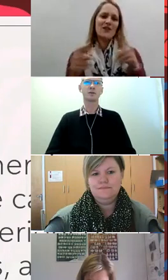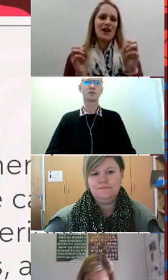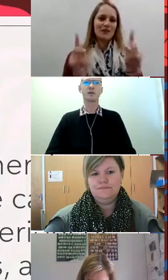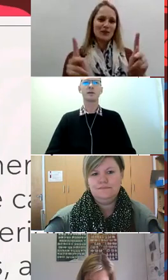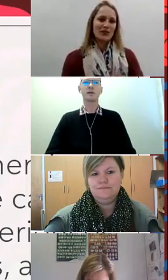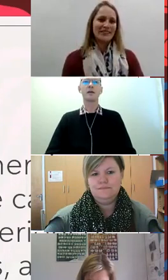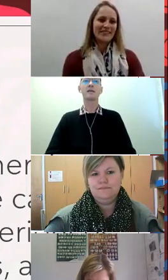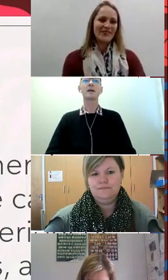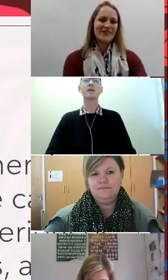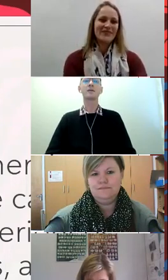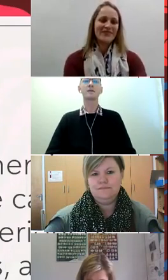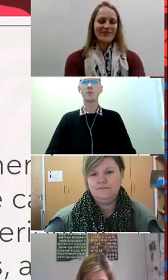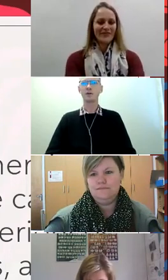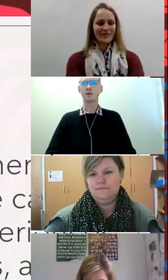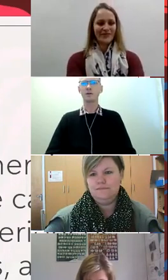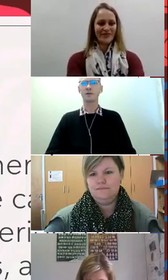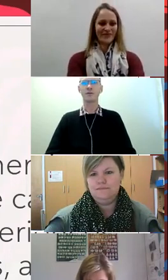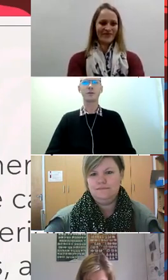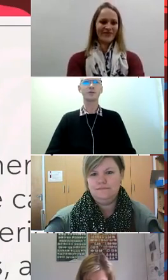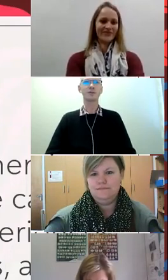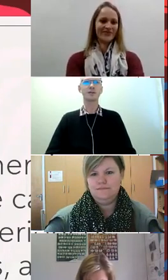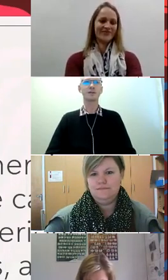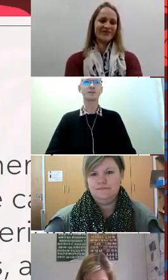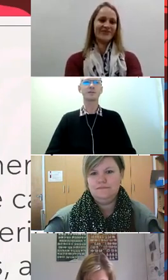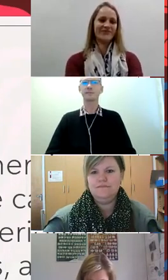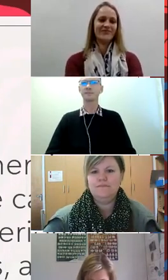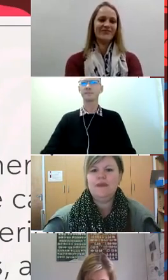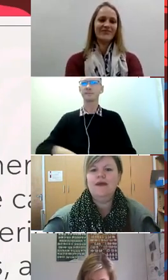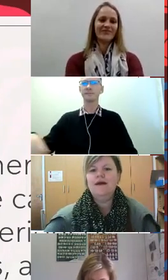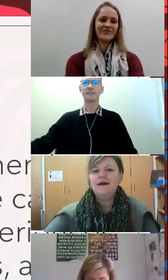thank you so much for the opportunity